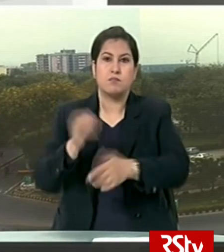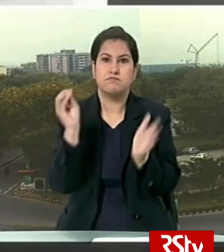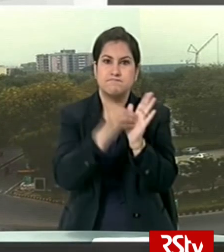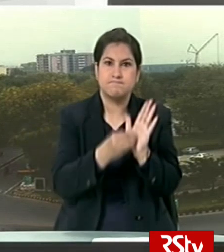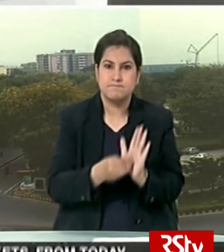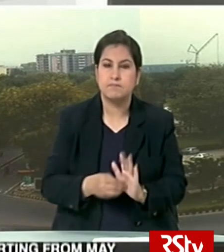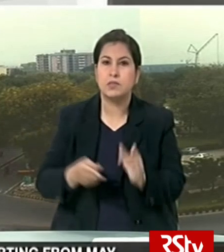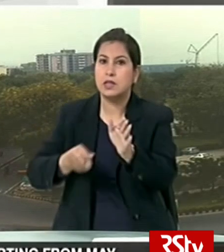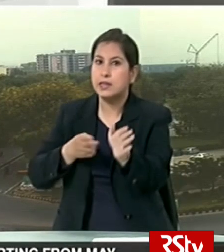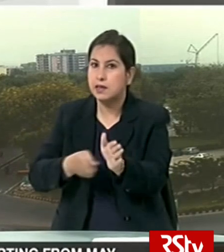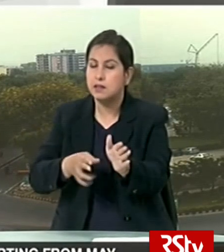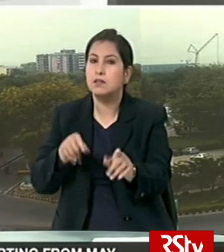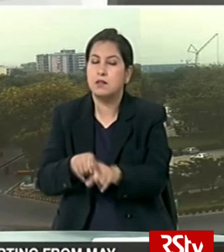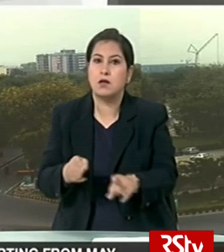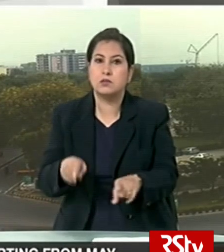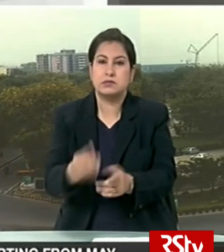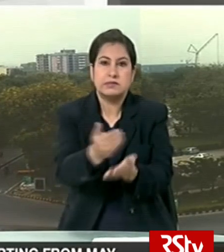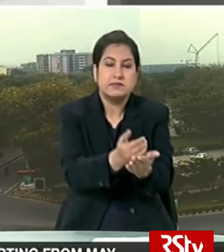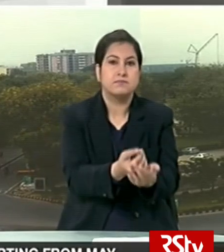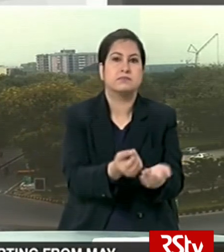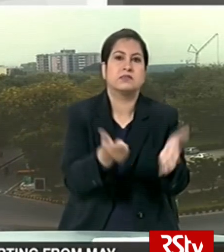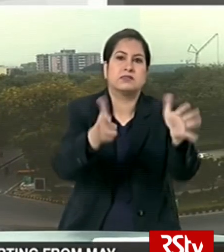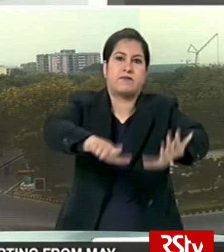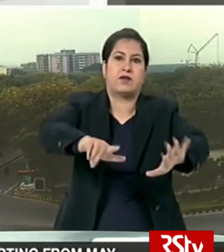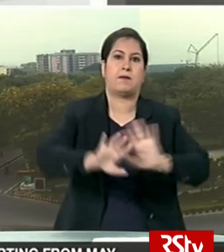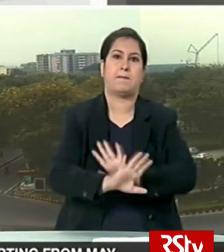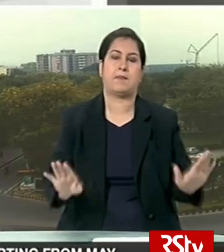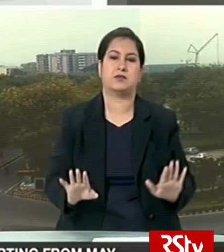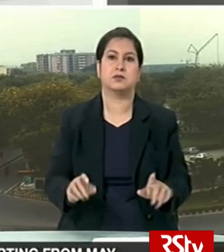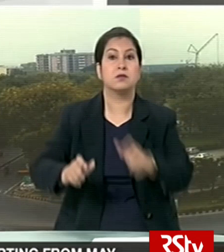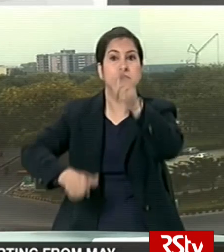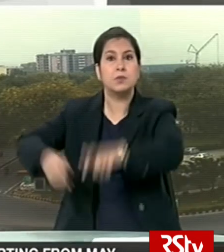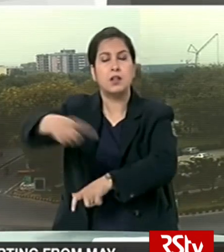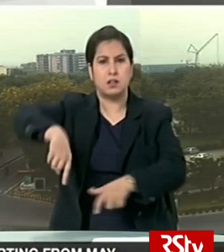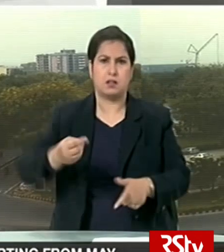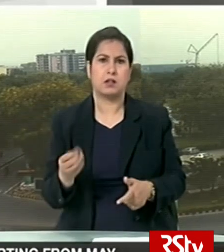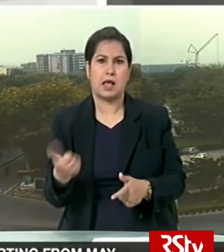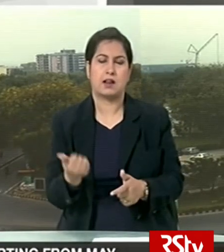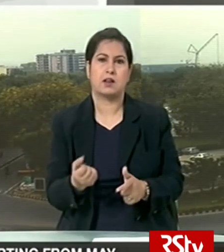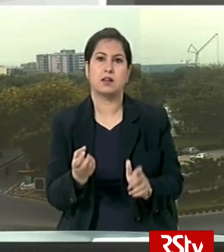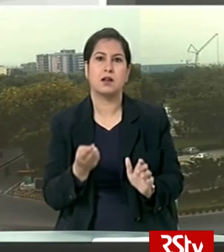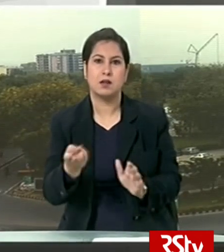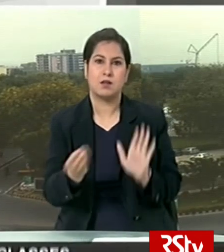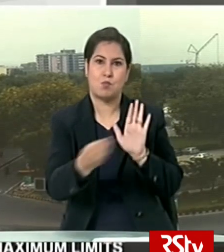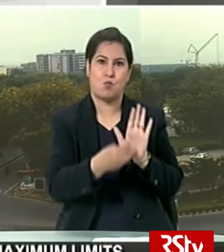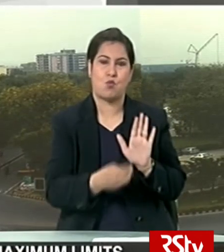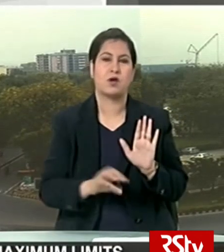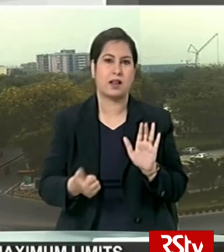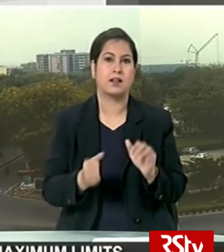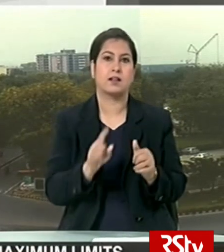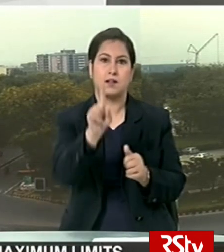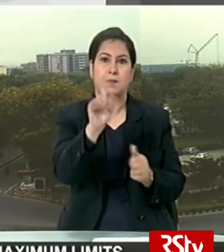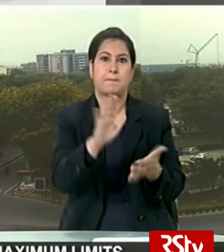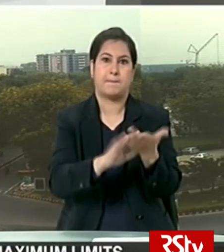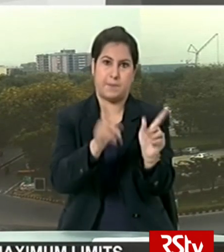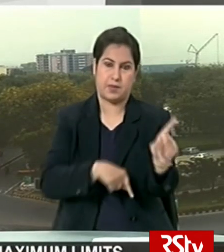reservation for special trains has been kept for 7 days passengers will be able to book tickets for the waiting list from the 15th of